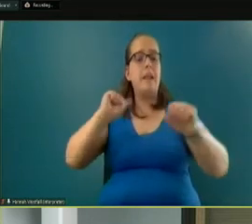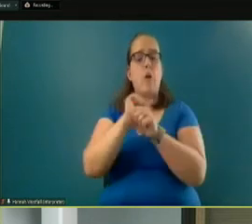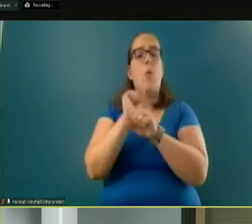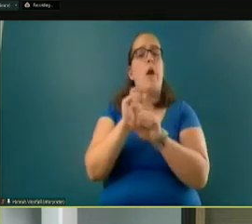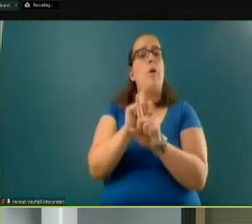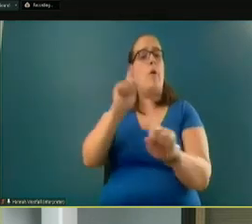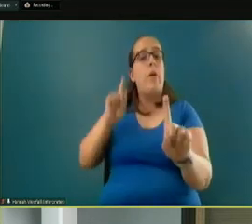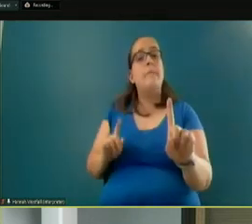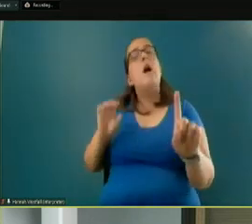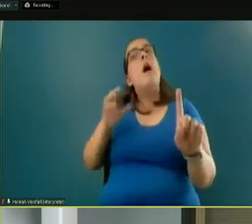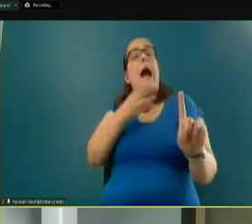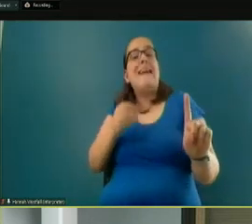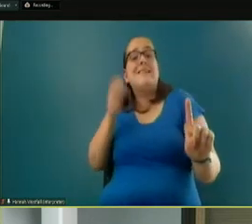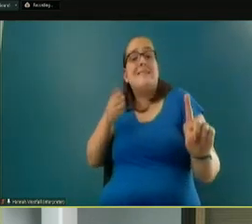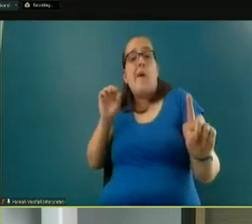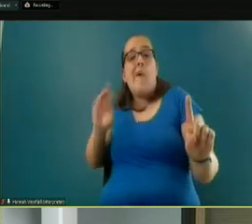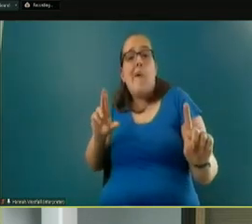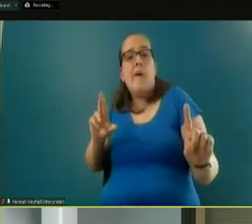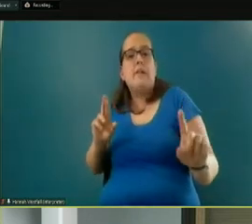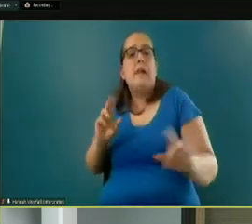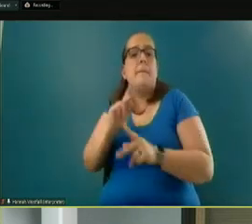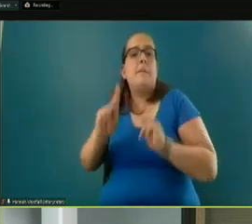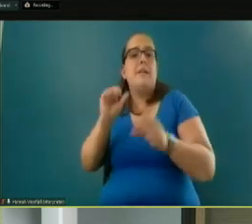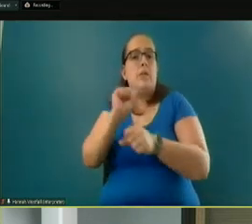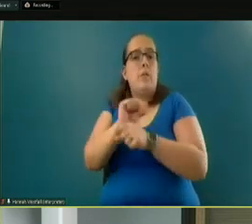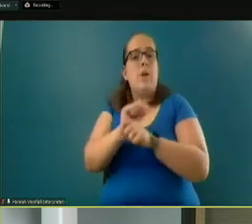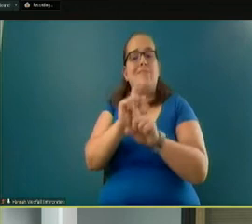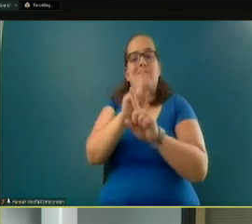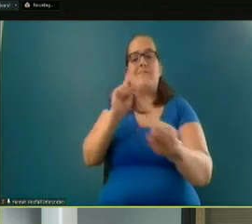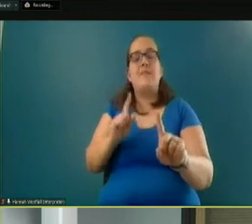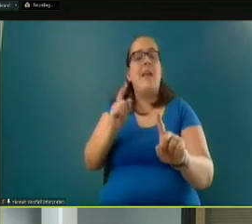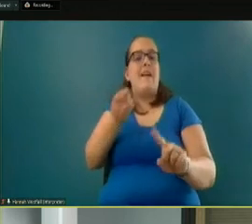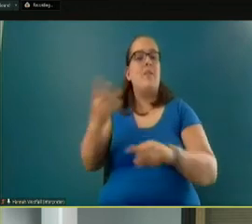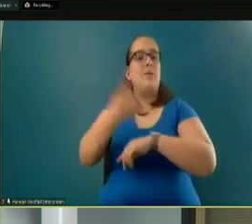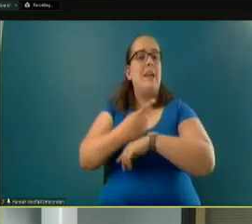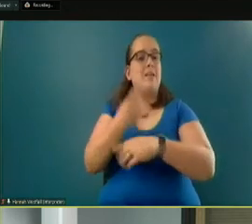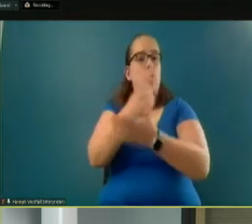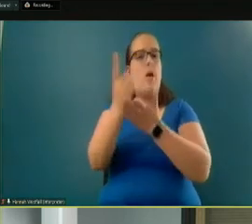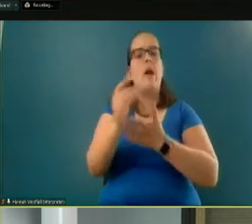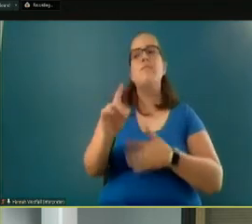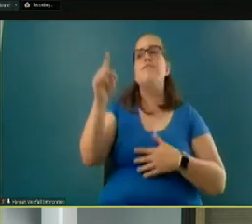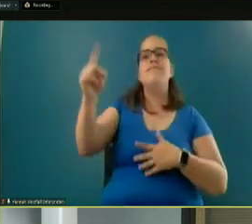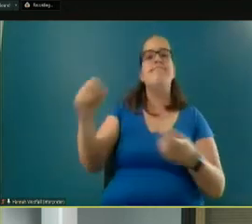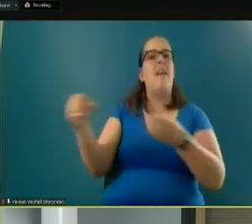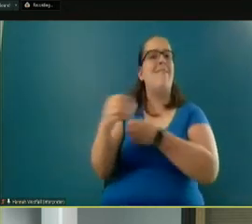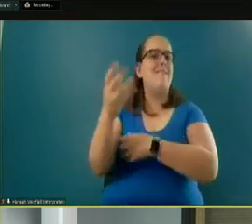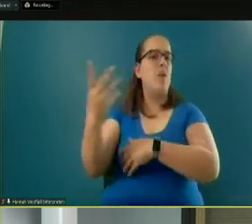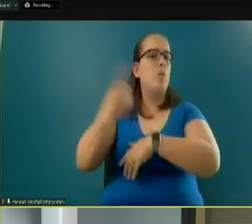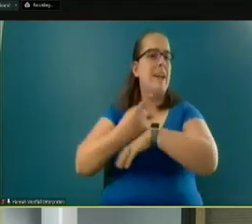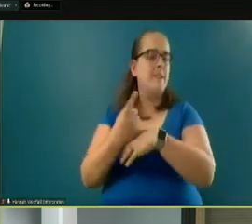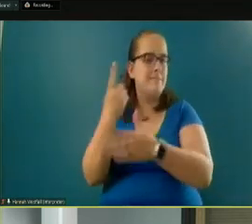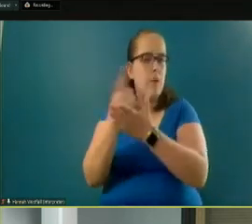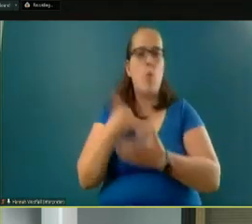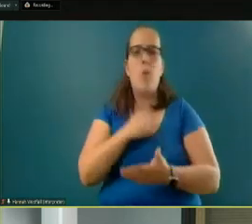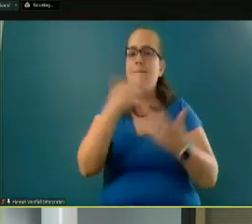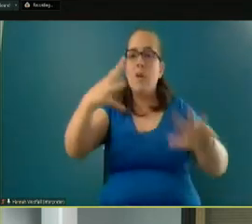And or it's people can work remotely a few days per week, and then they need to be in another office a few days per week. And we already experienced this.